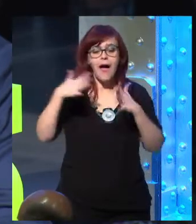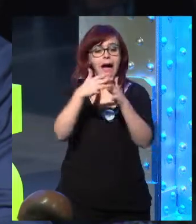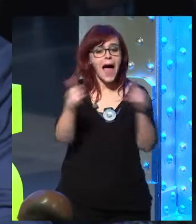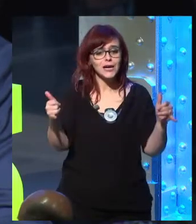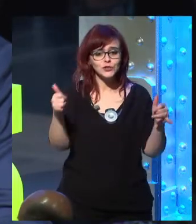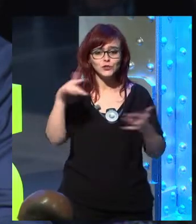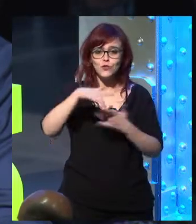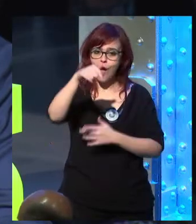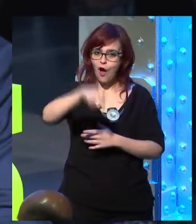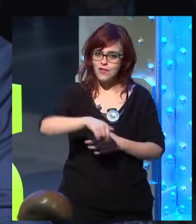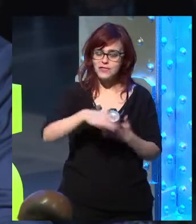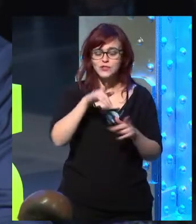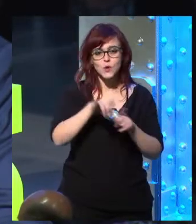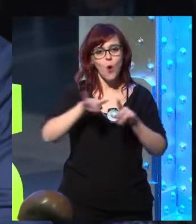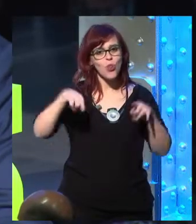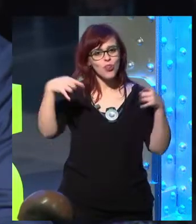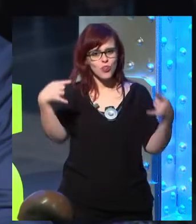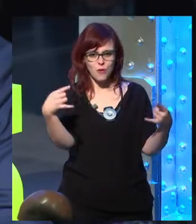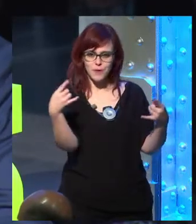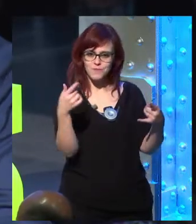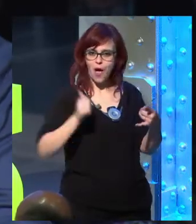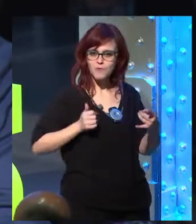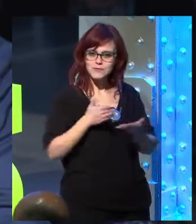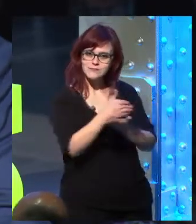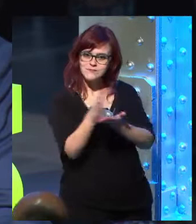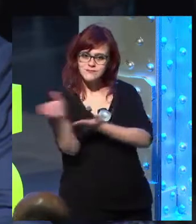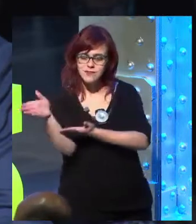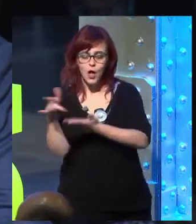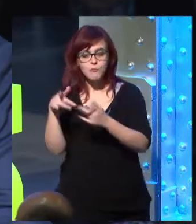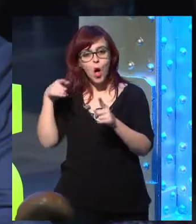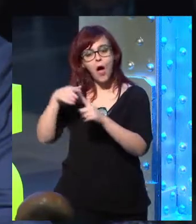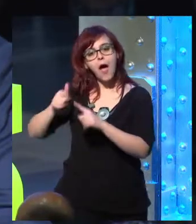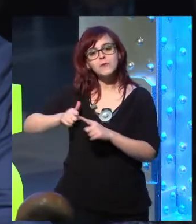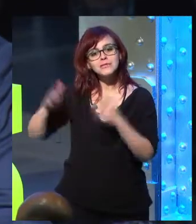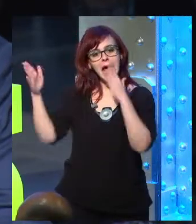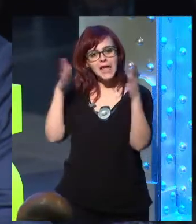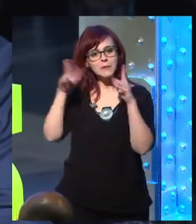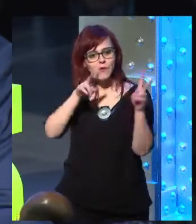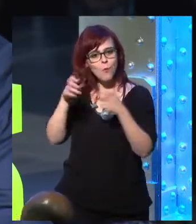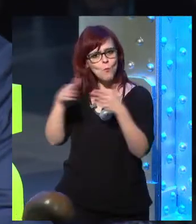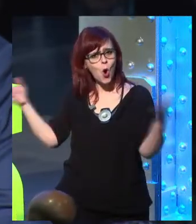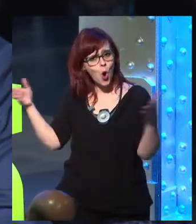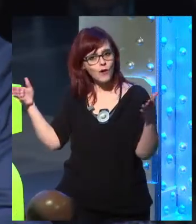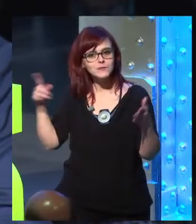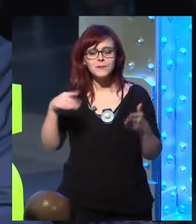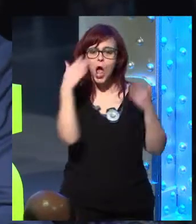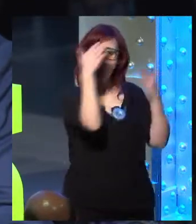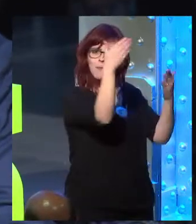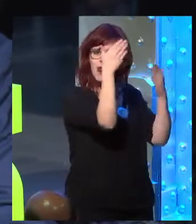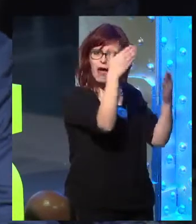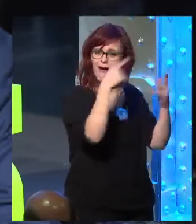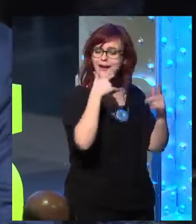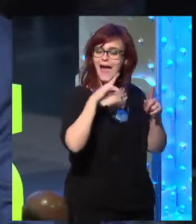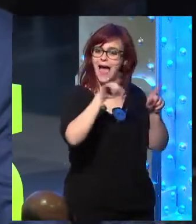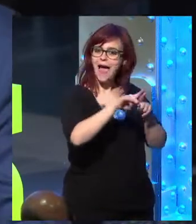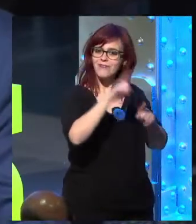years, and I think that this event must have two approaches. On the one hand, a new launch